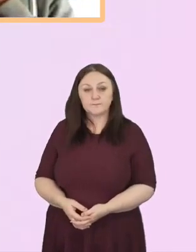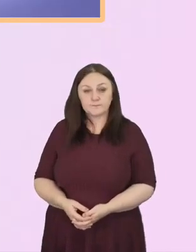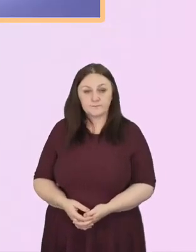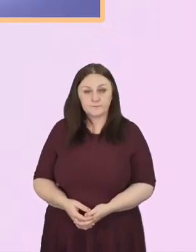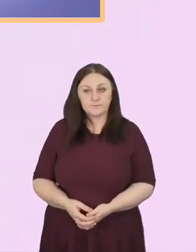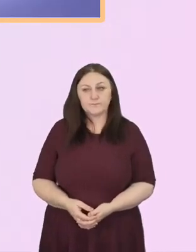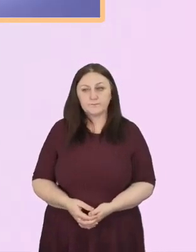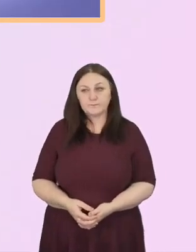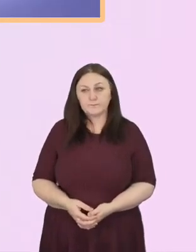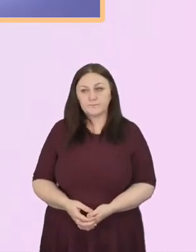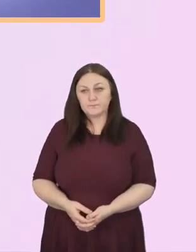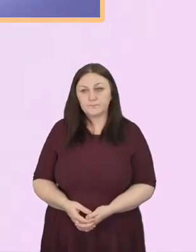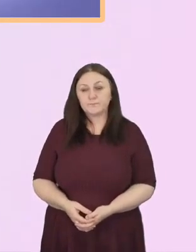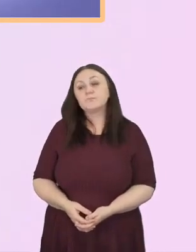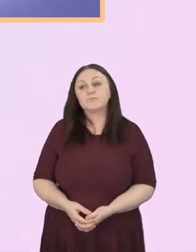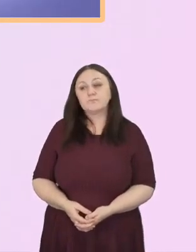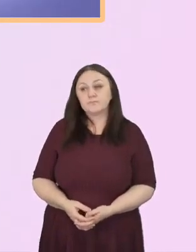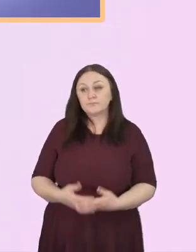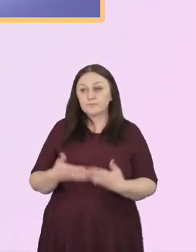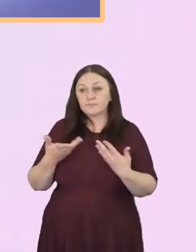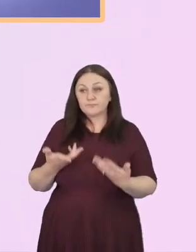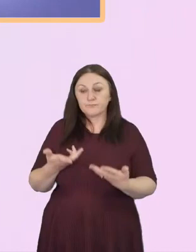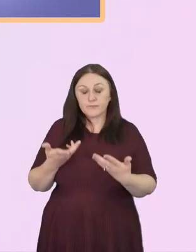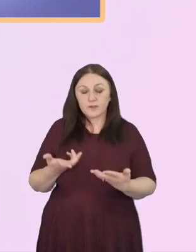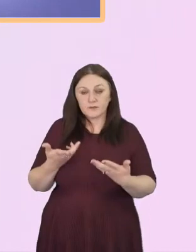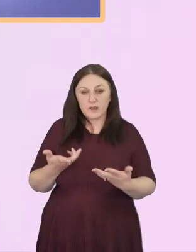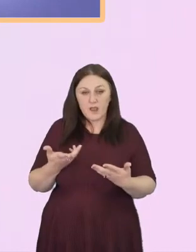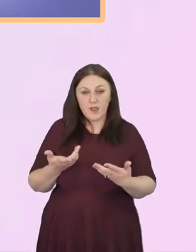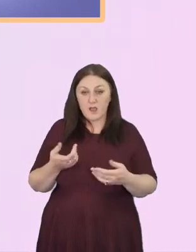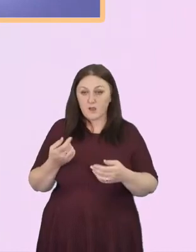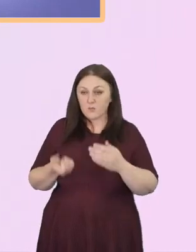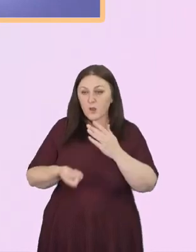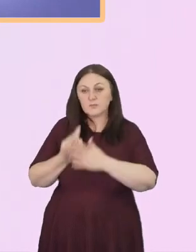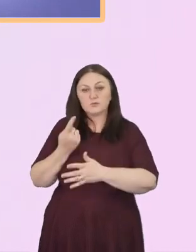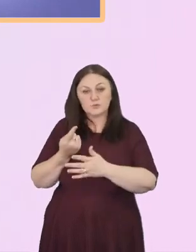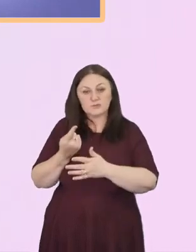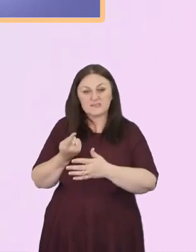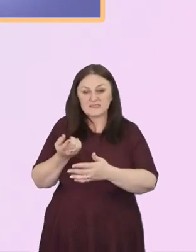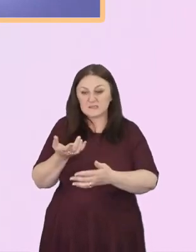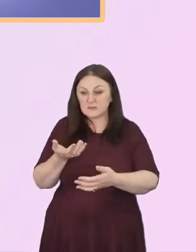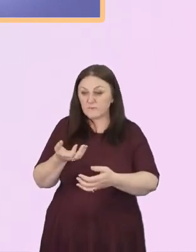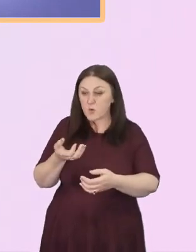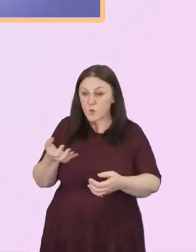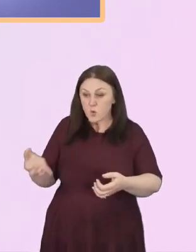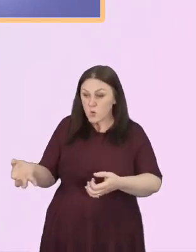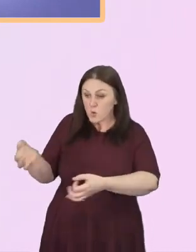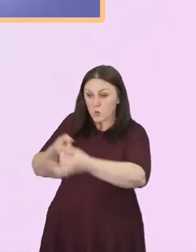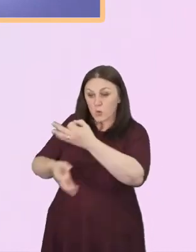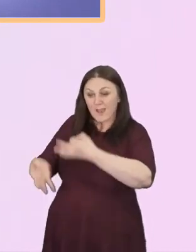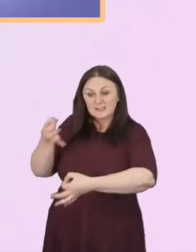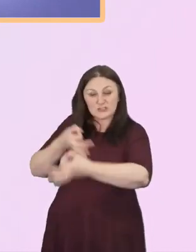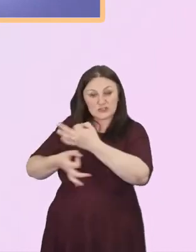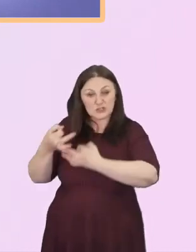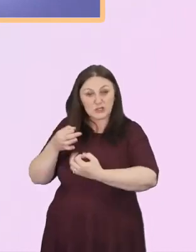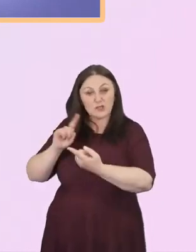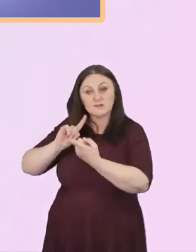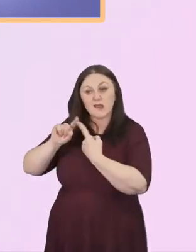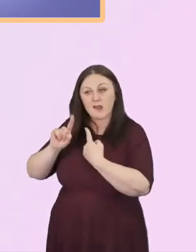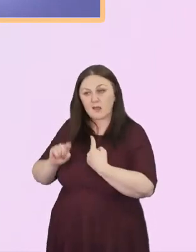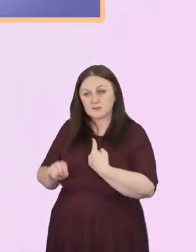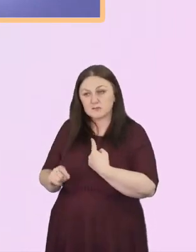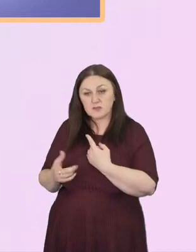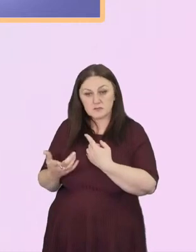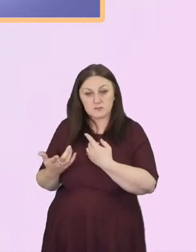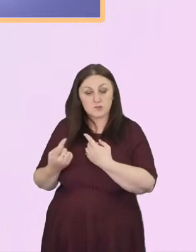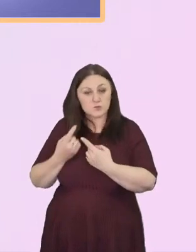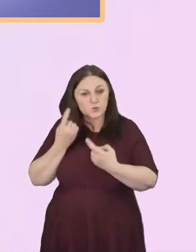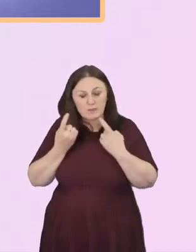So, we have some time now for questions and answers. Time to think through some of the issues that